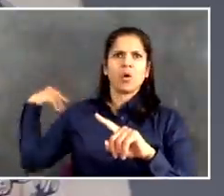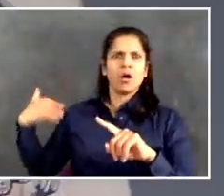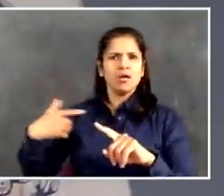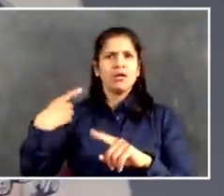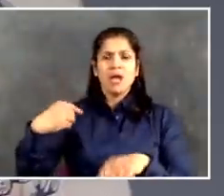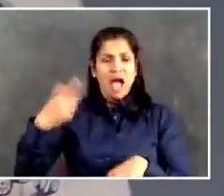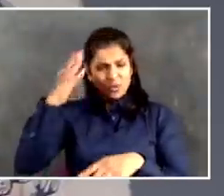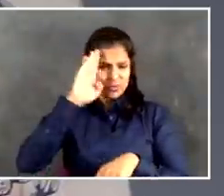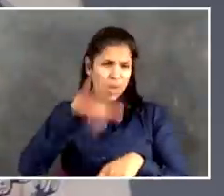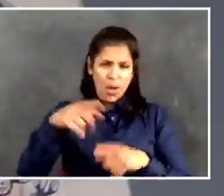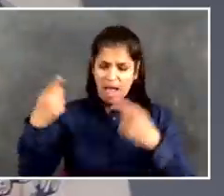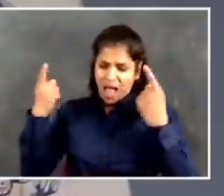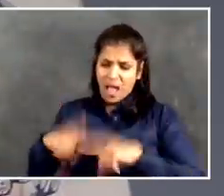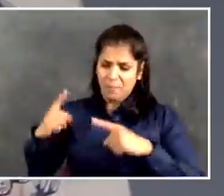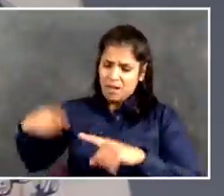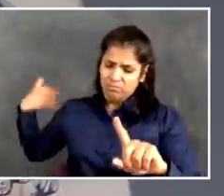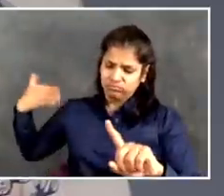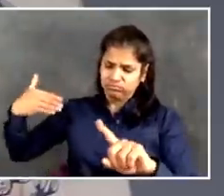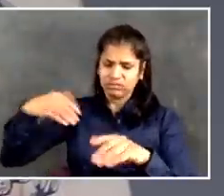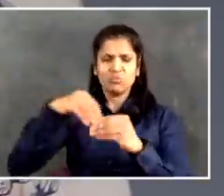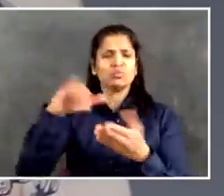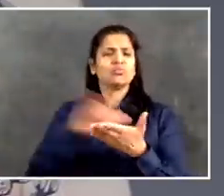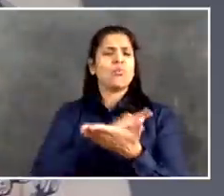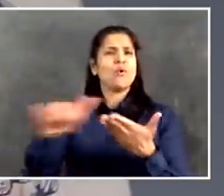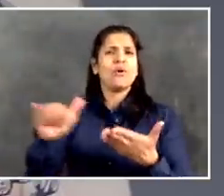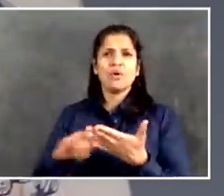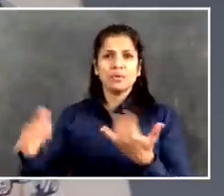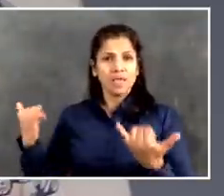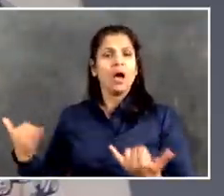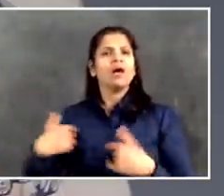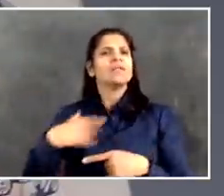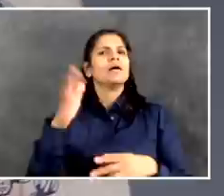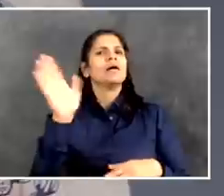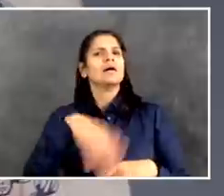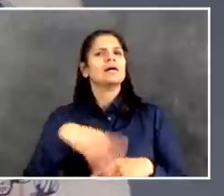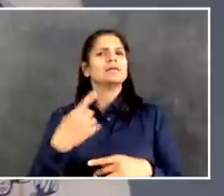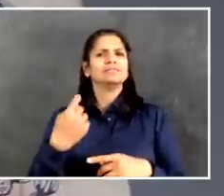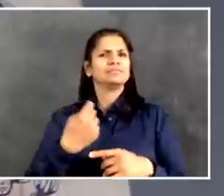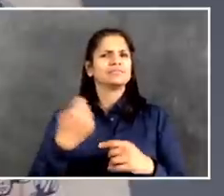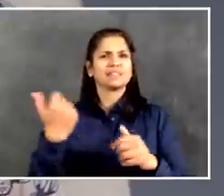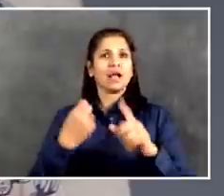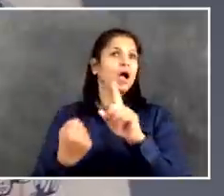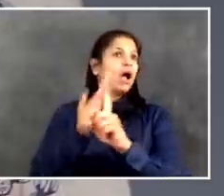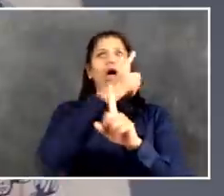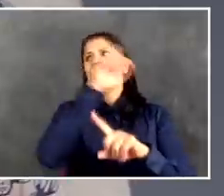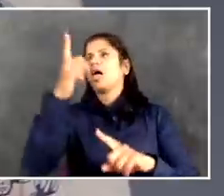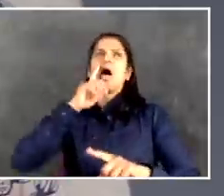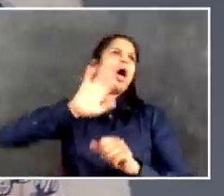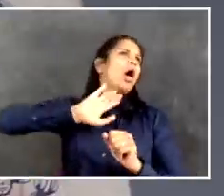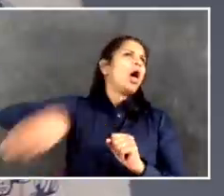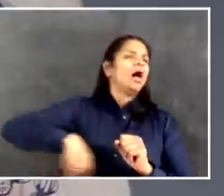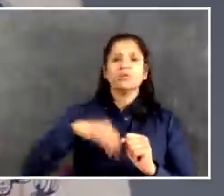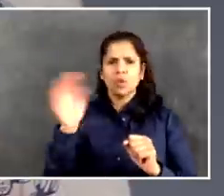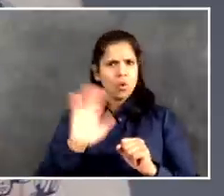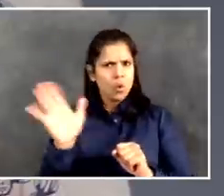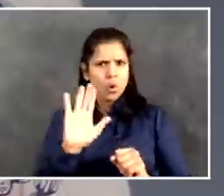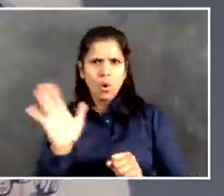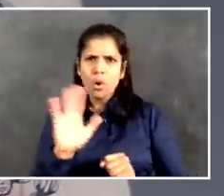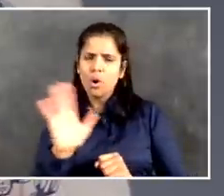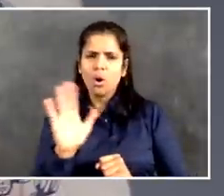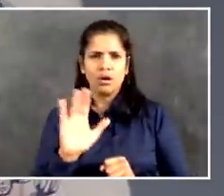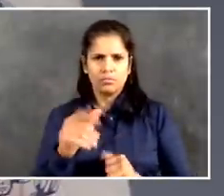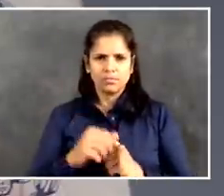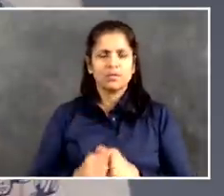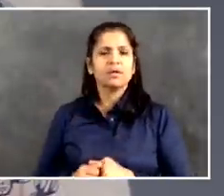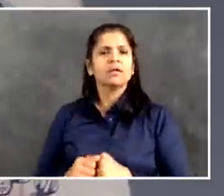this time doesn't understand history, but they clearly don't understand New Yorkers. So I am convinced that that